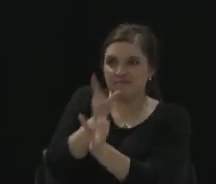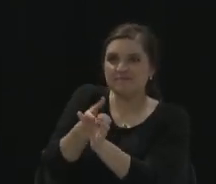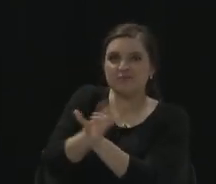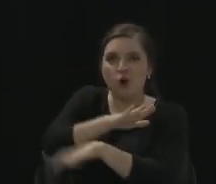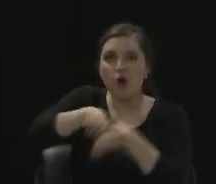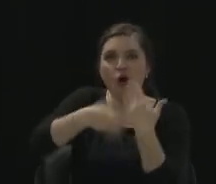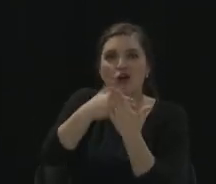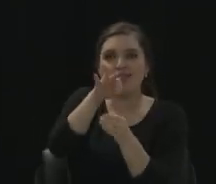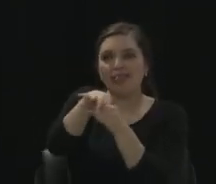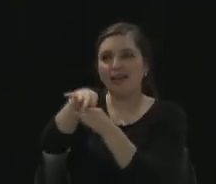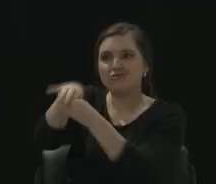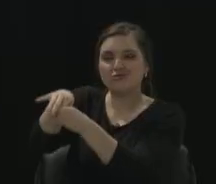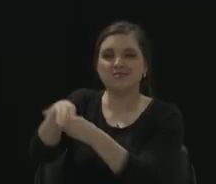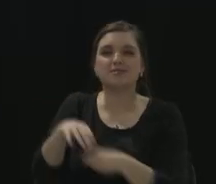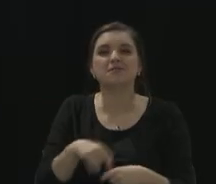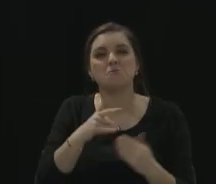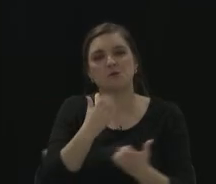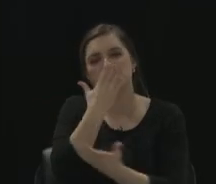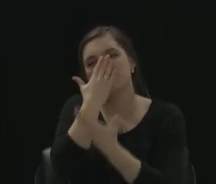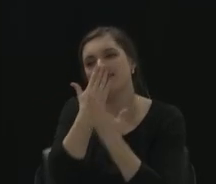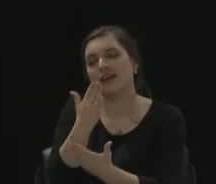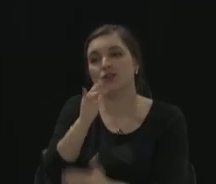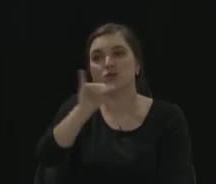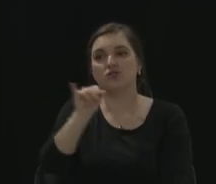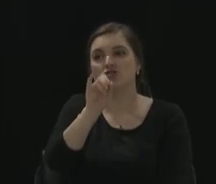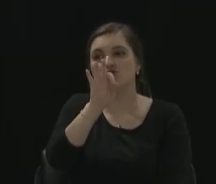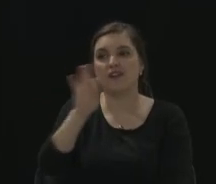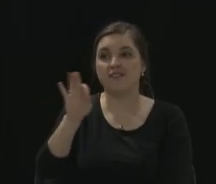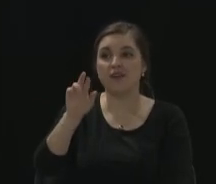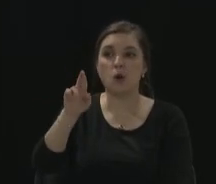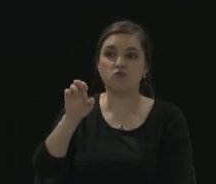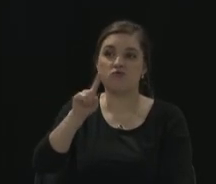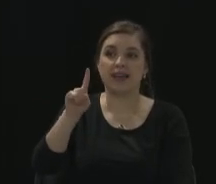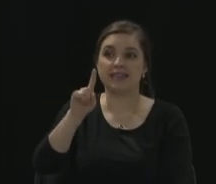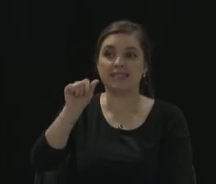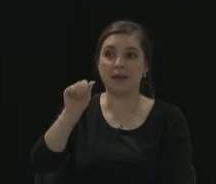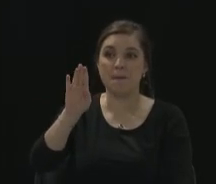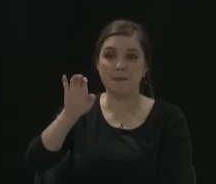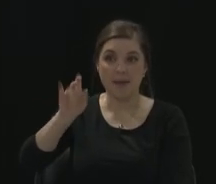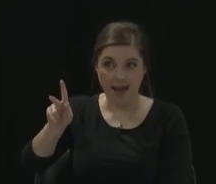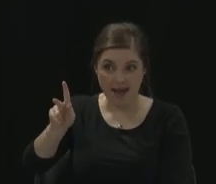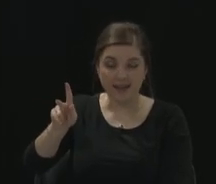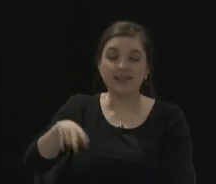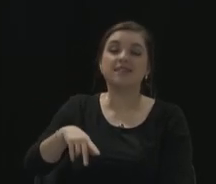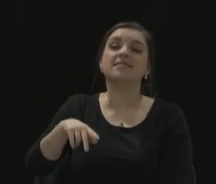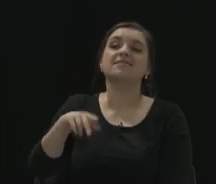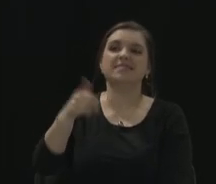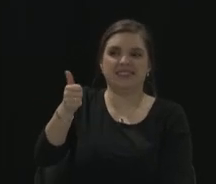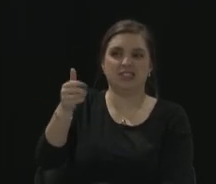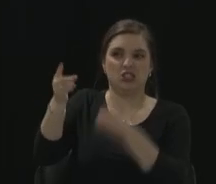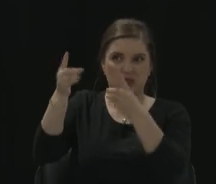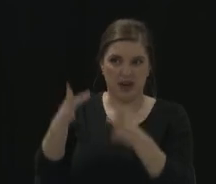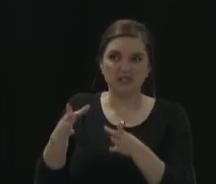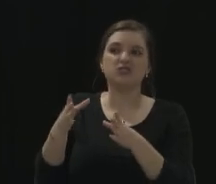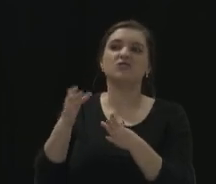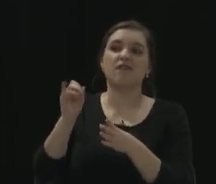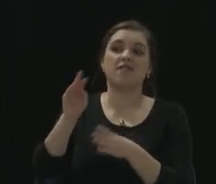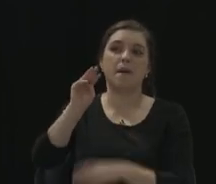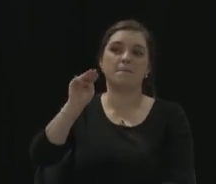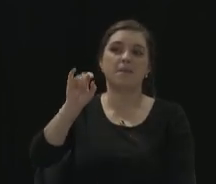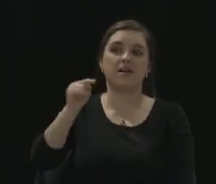Jeff Rezebeck. He is the director of Montgomery County Board of Elections. I've really enjoyed the conversation.